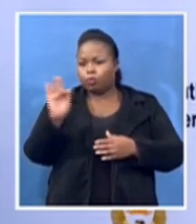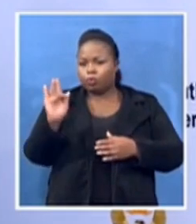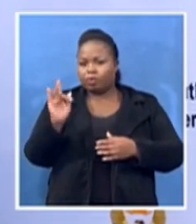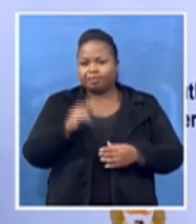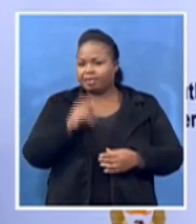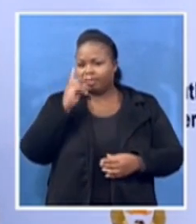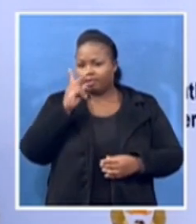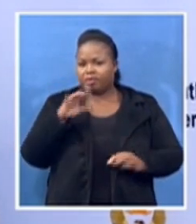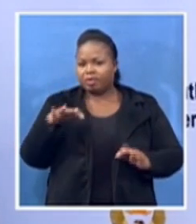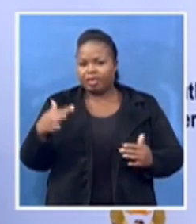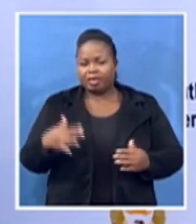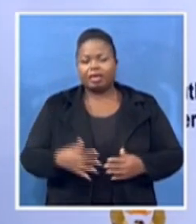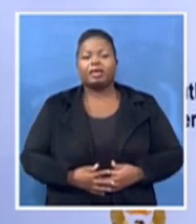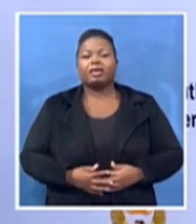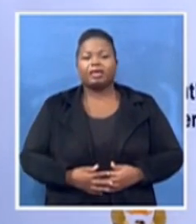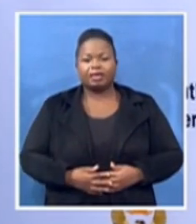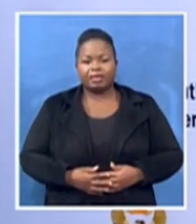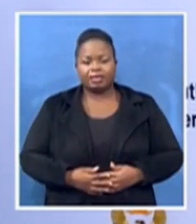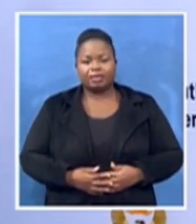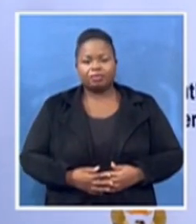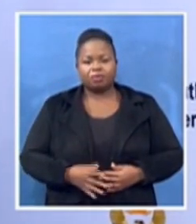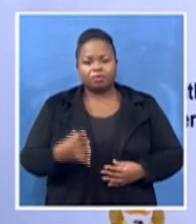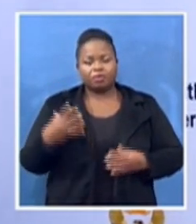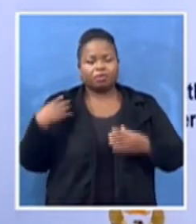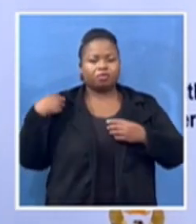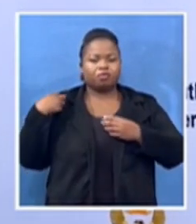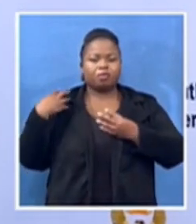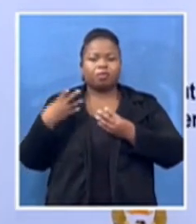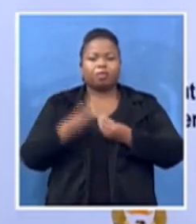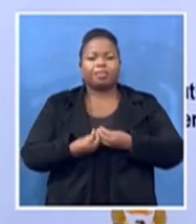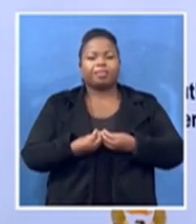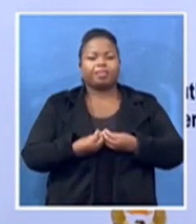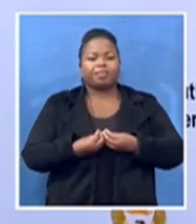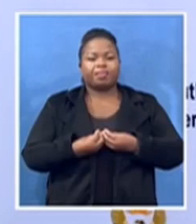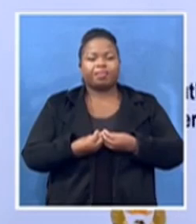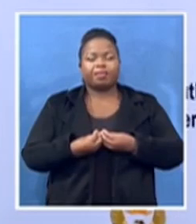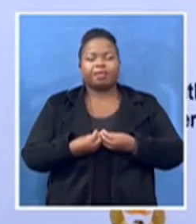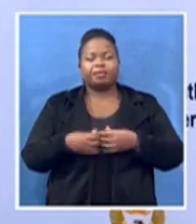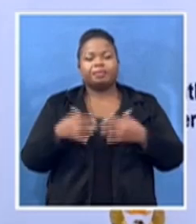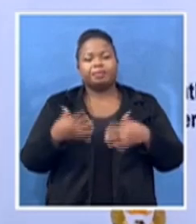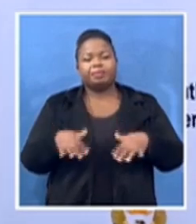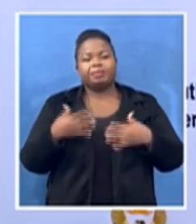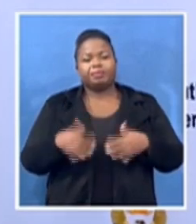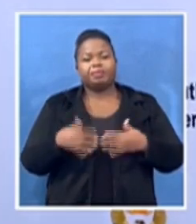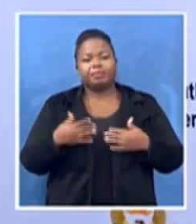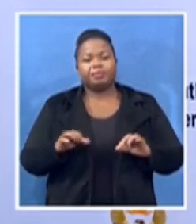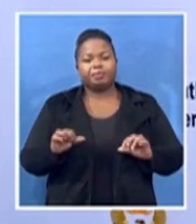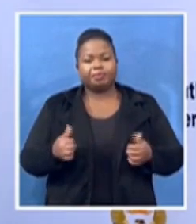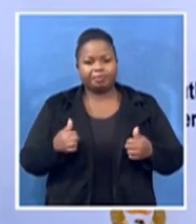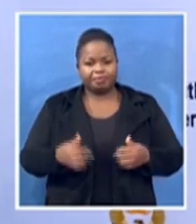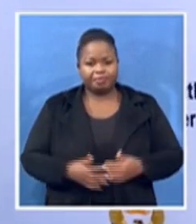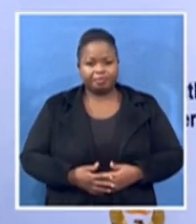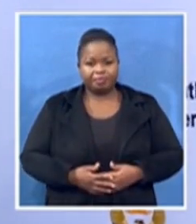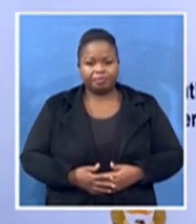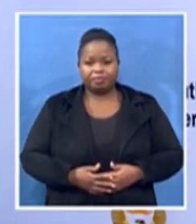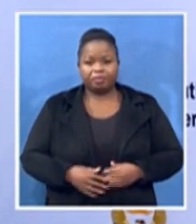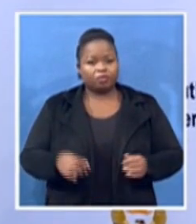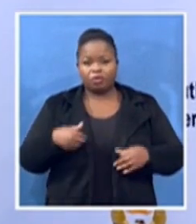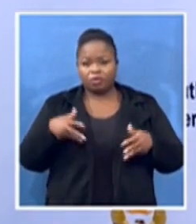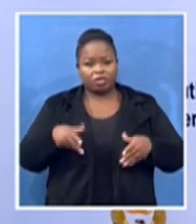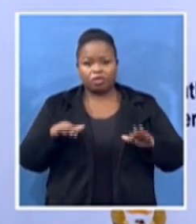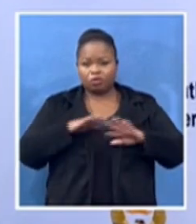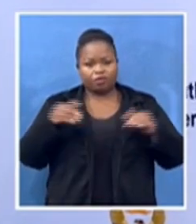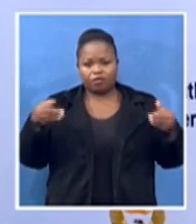very well we're not in a funeral we can't repair a